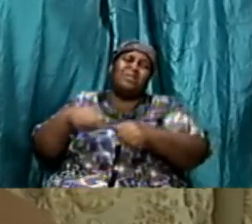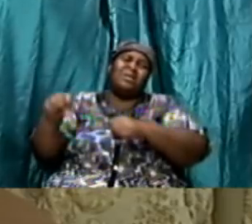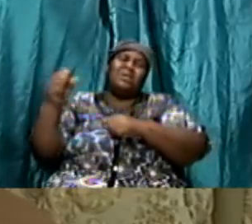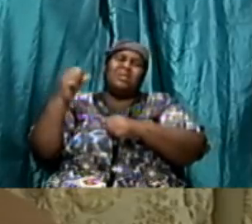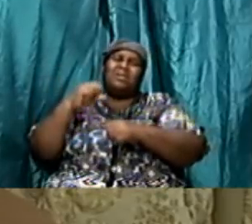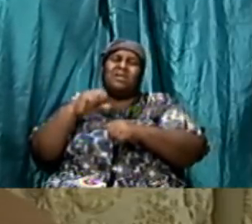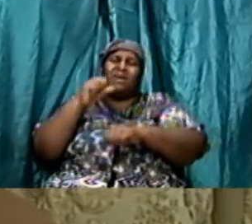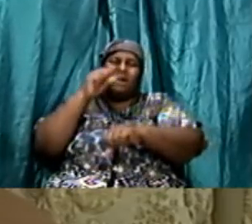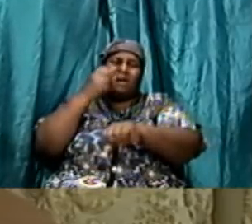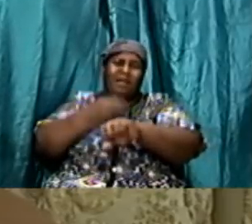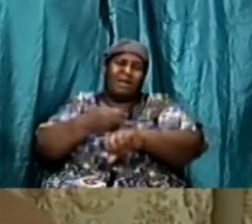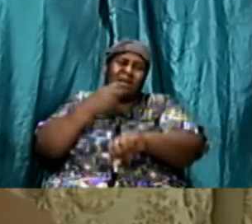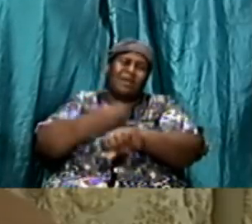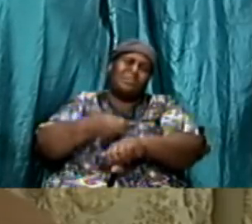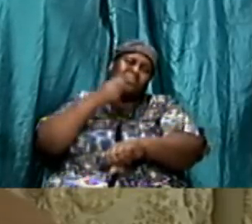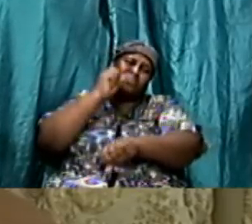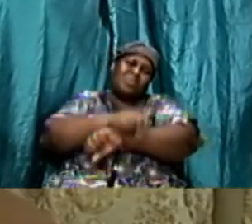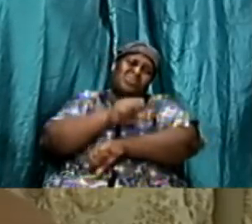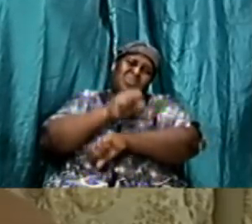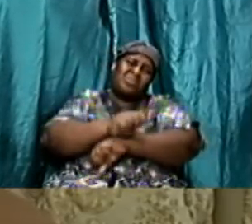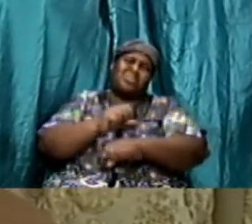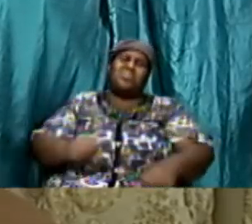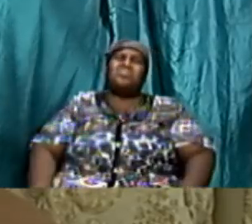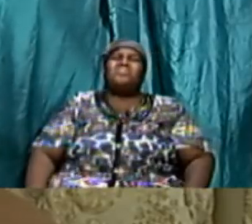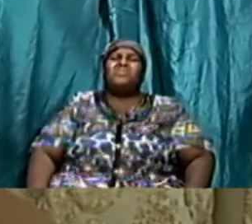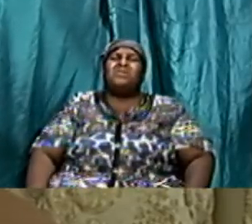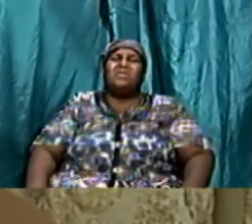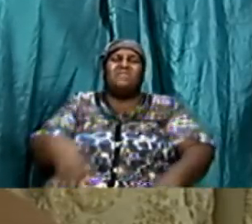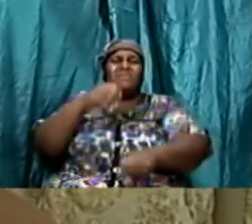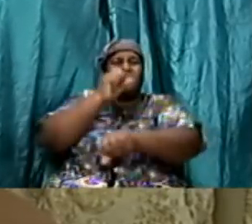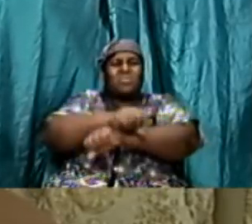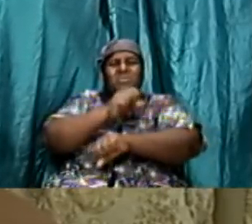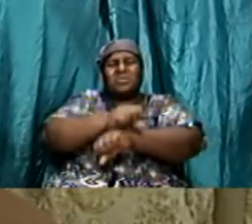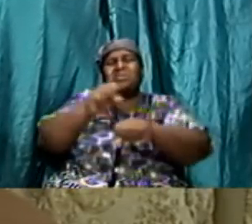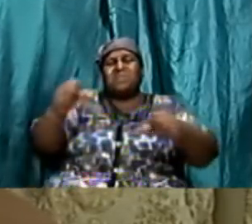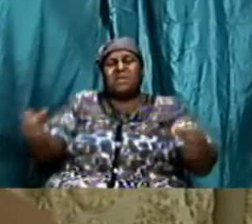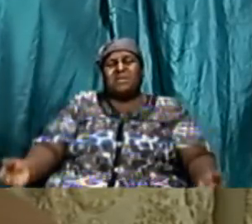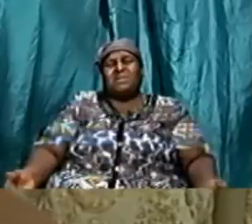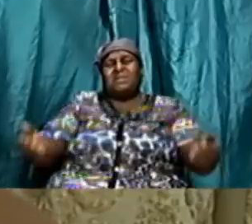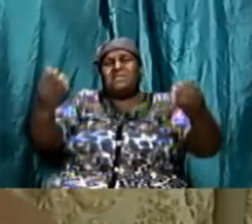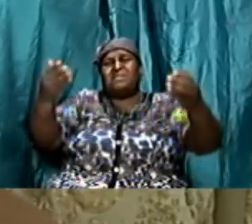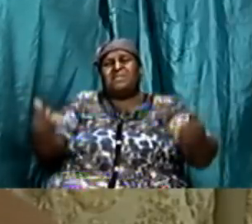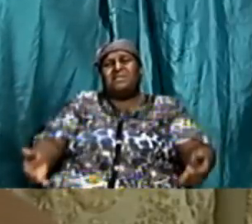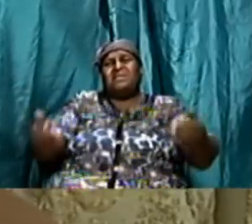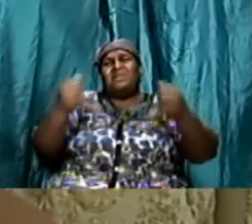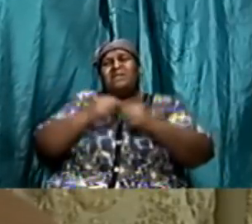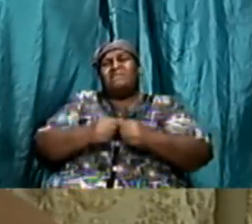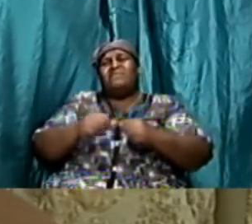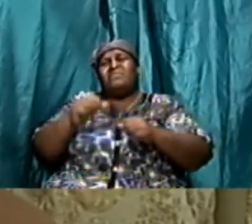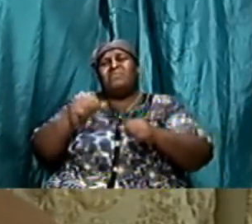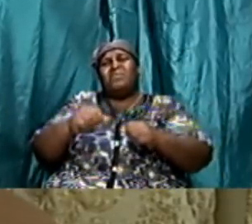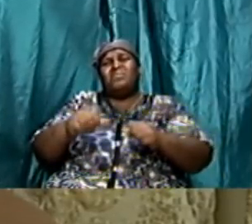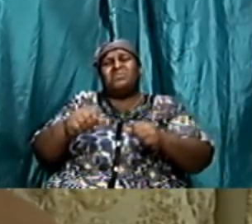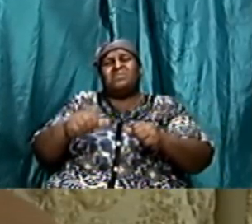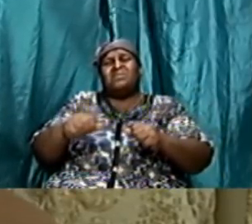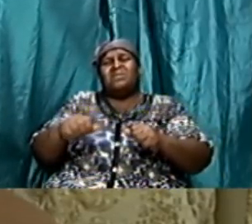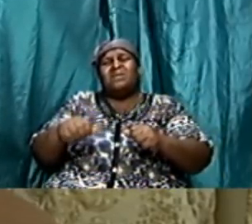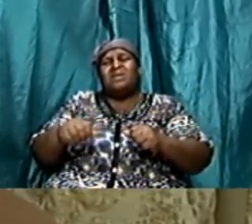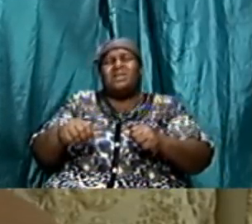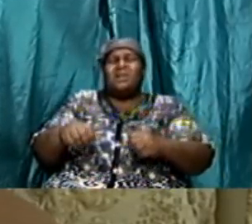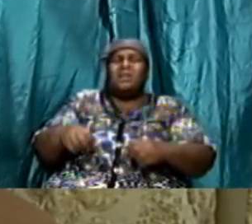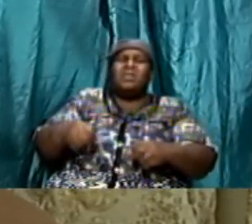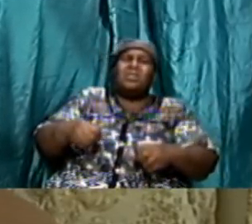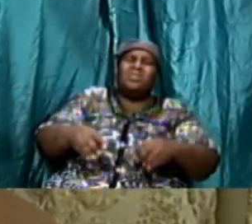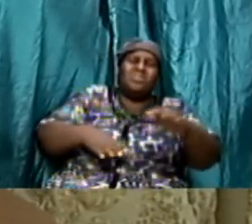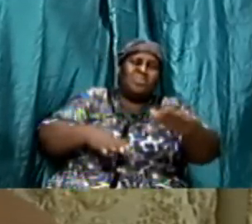let me tell you something if you are working and you are lifting a load and you have it for a good while sometimes you don't even realize if you walk with a big bag and you have a